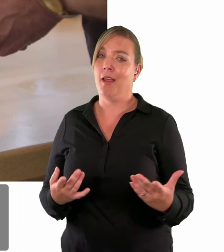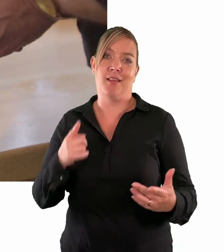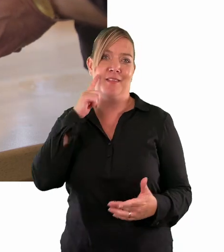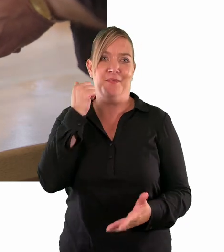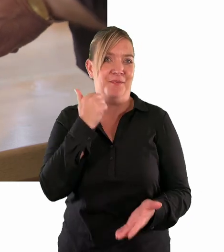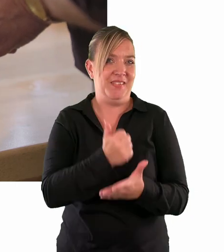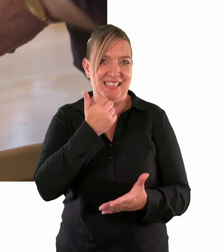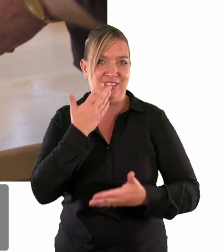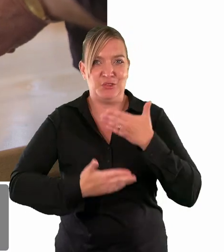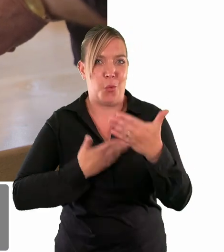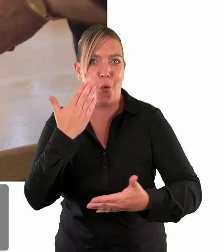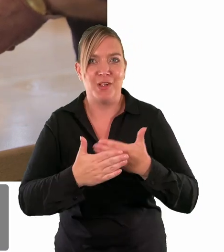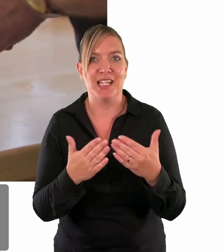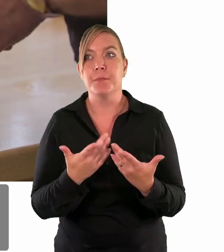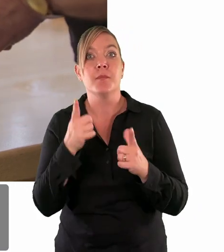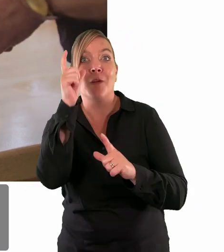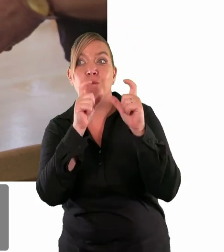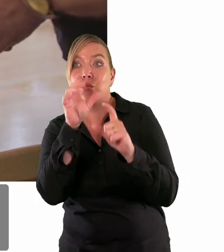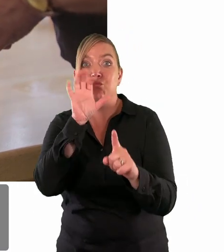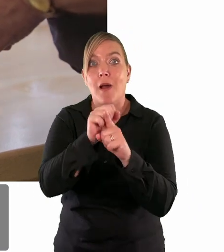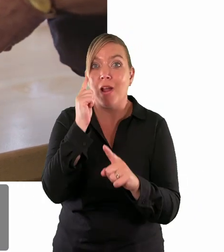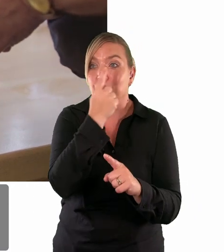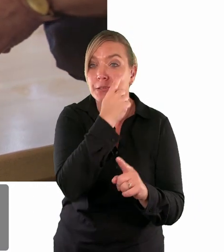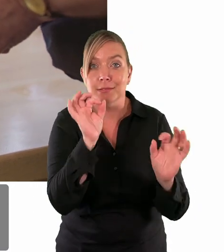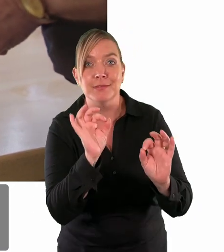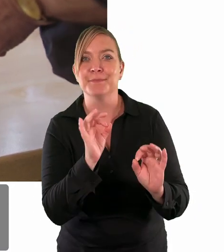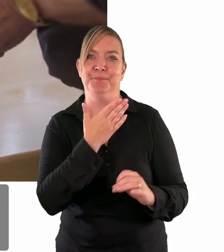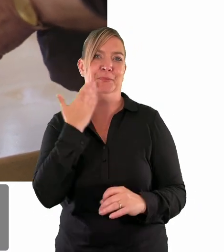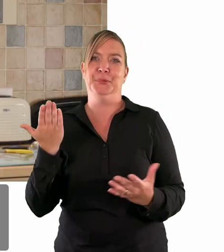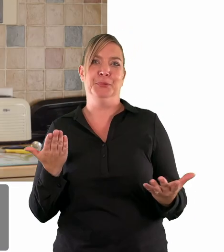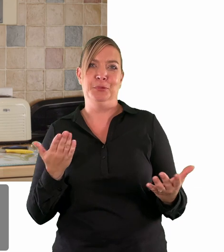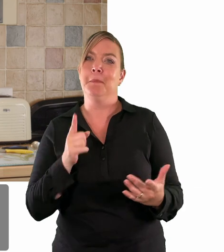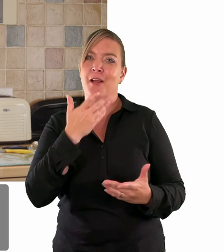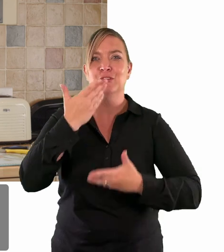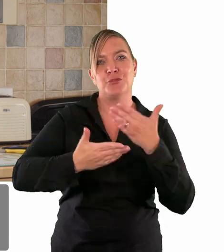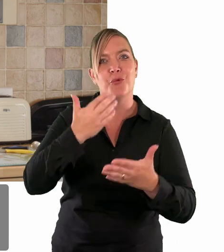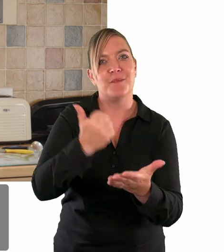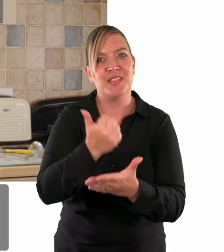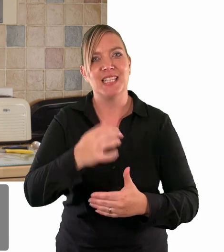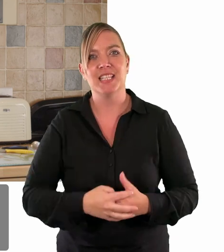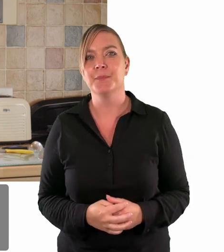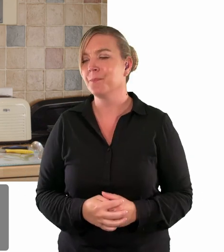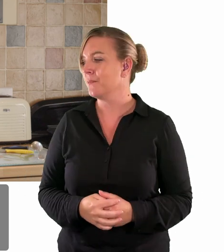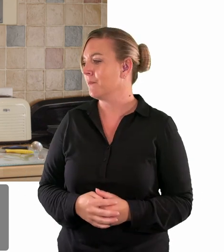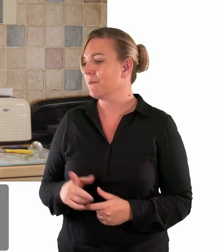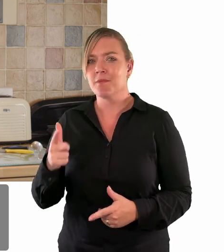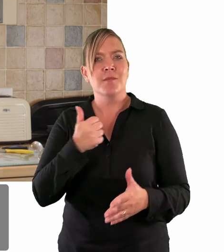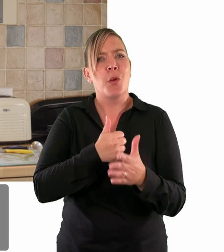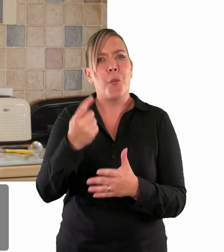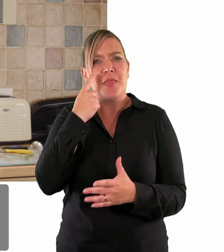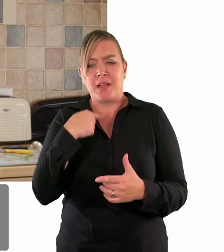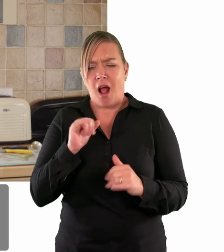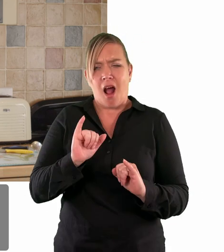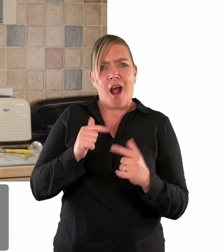story there's no photographic evidence but I quite like the story. I always think oh my gosh there's too much milk to